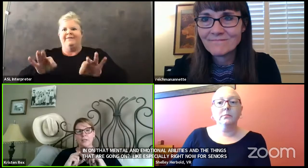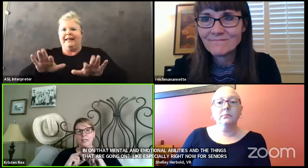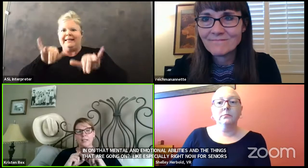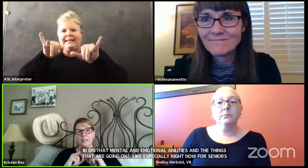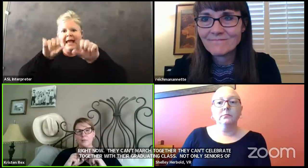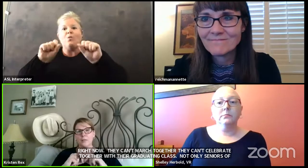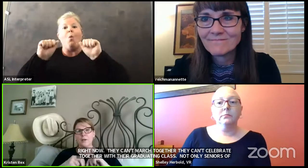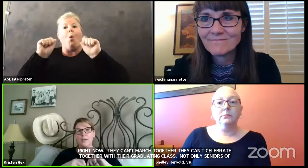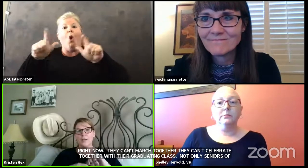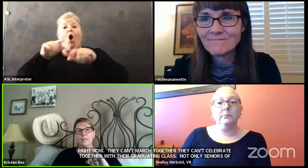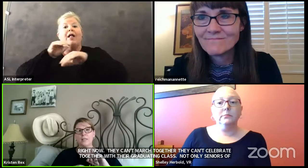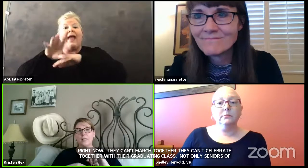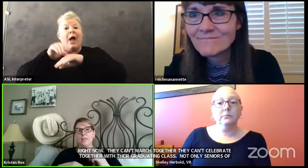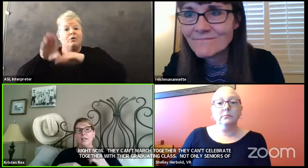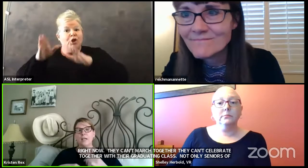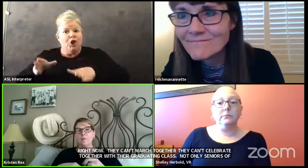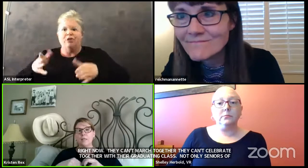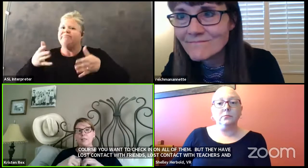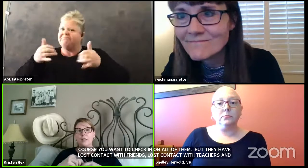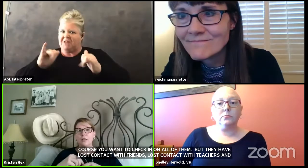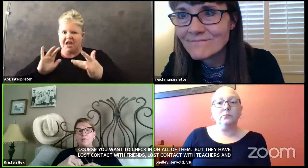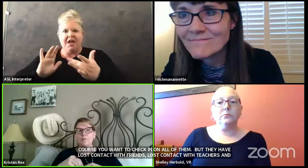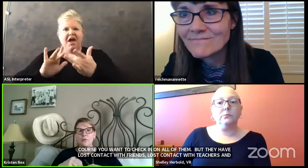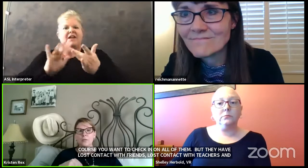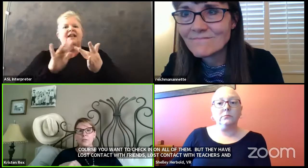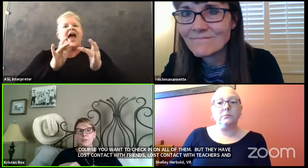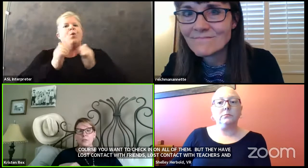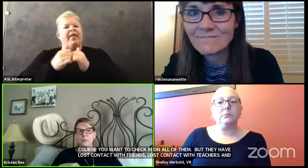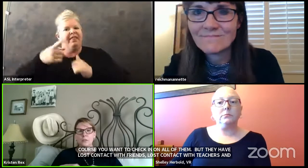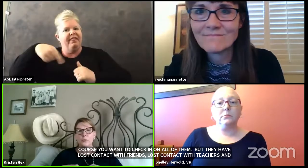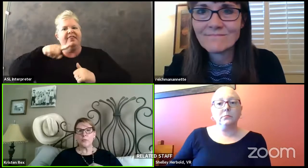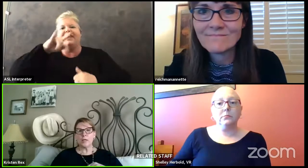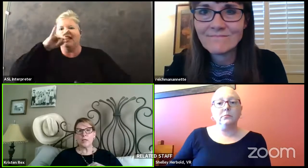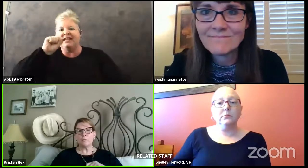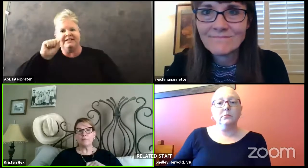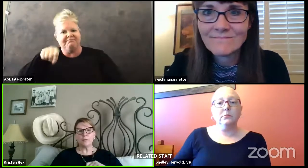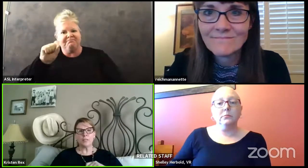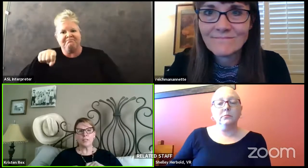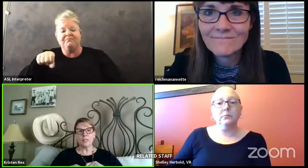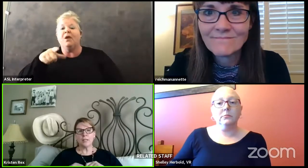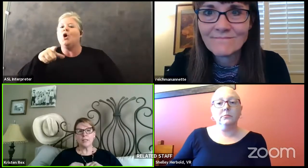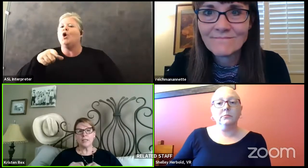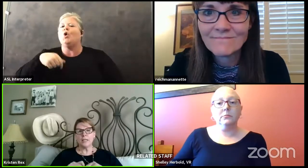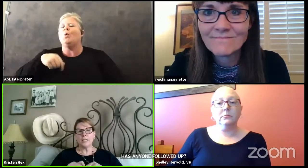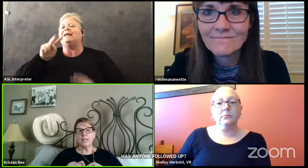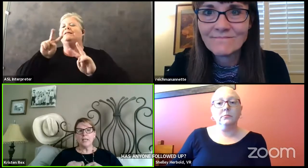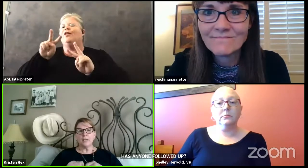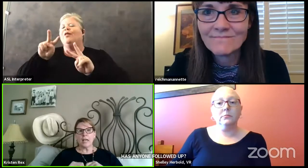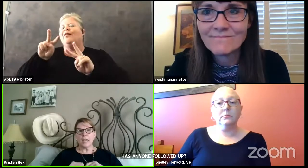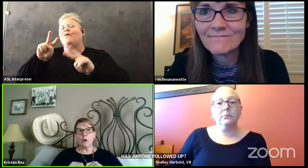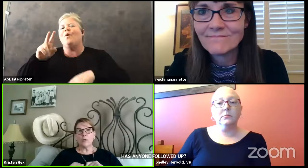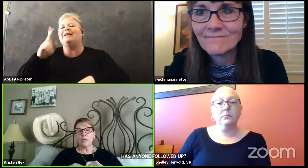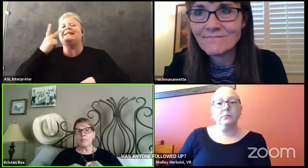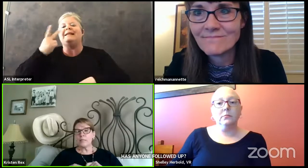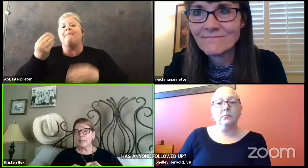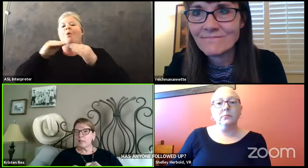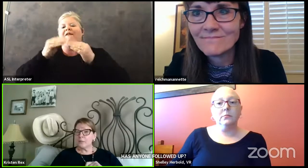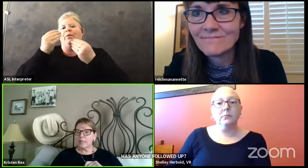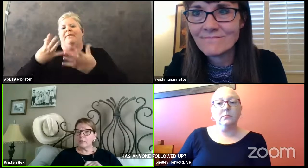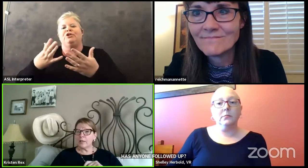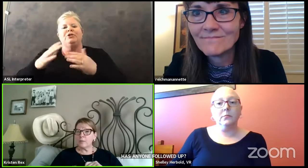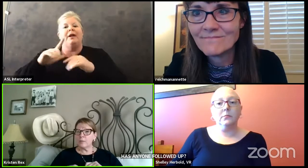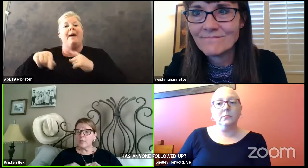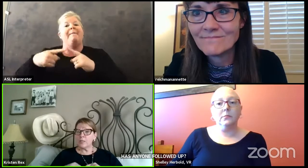are connecting with our kids. Be looking forward to information on how we're going to be